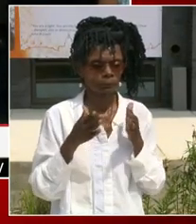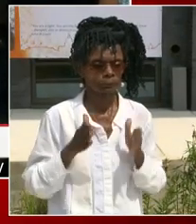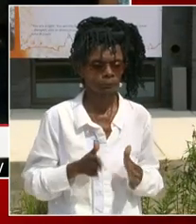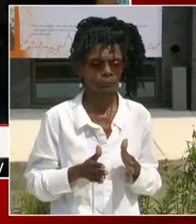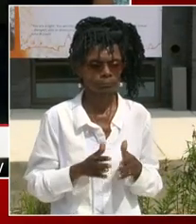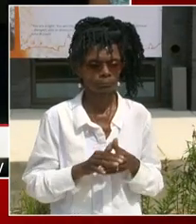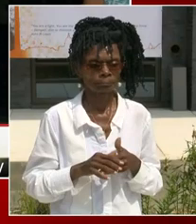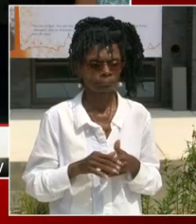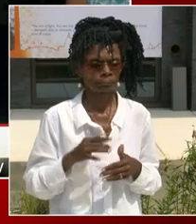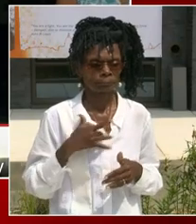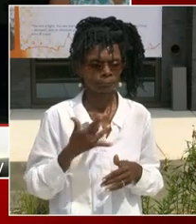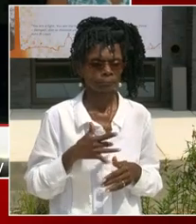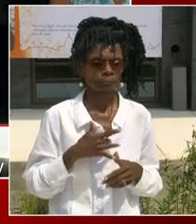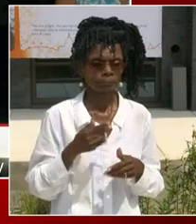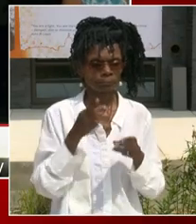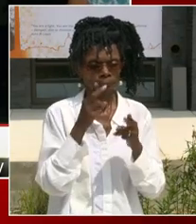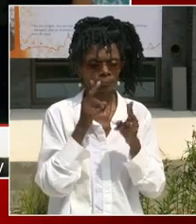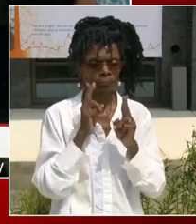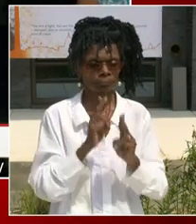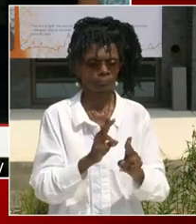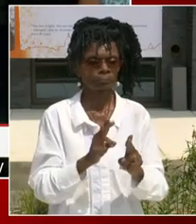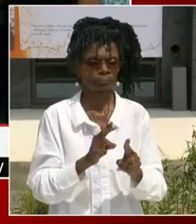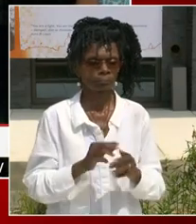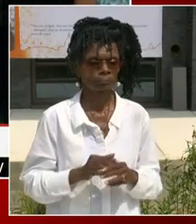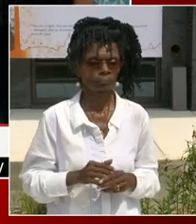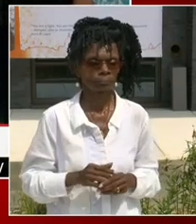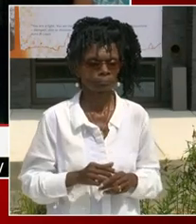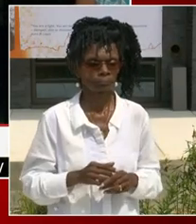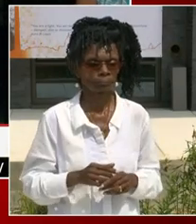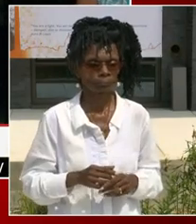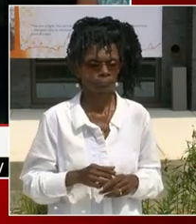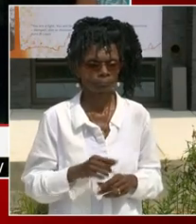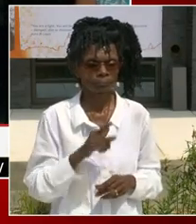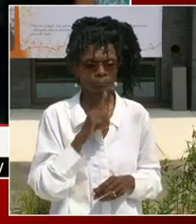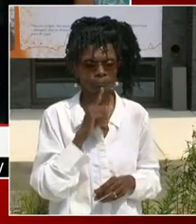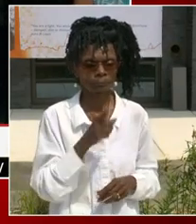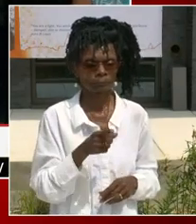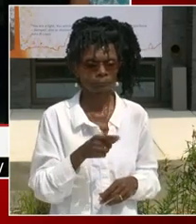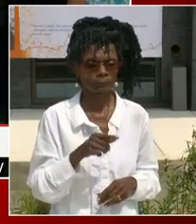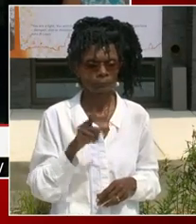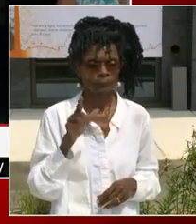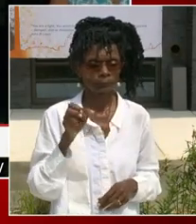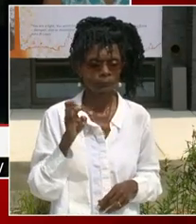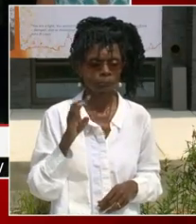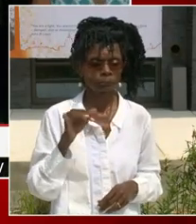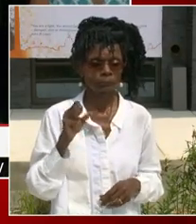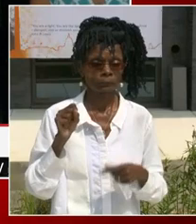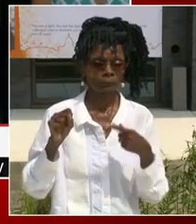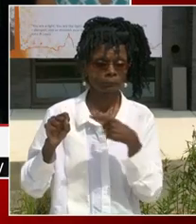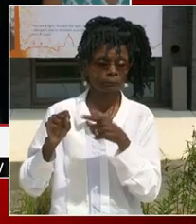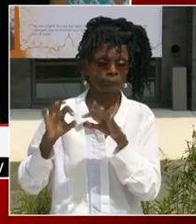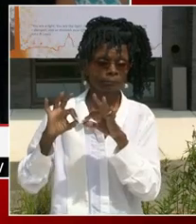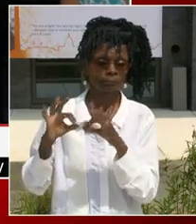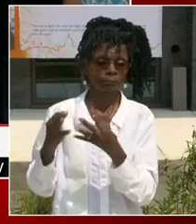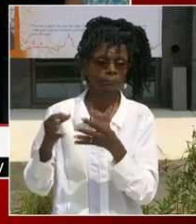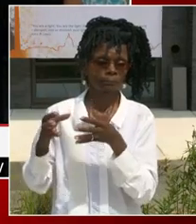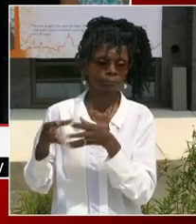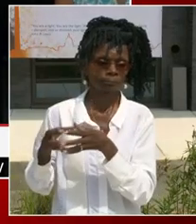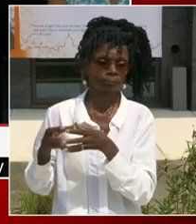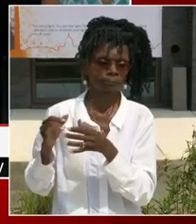behalf of the family, they're just moved. They will be in town tomorrow for the march. They were unable to be here.